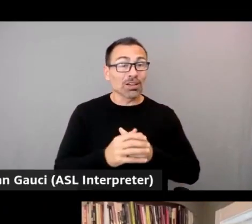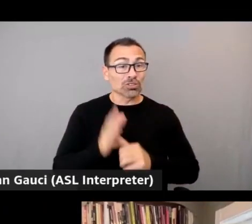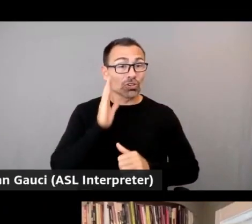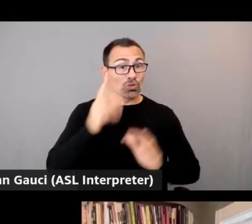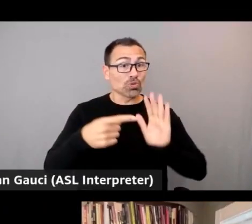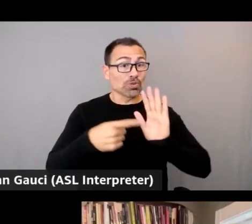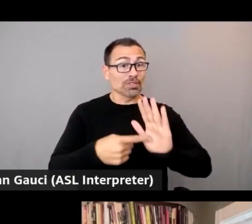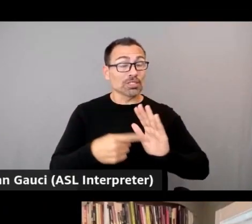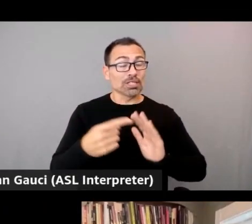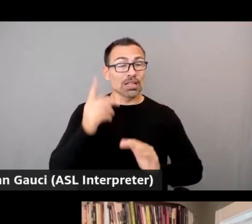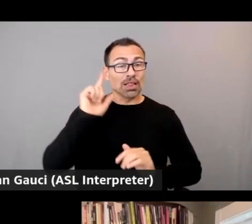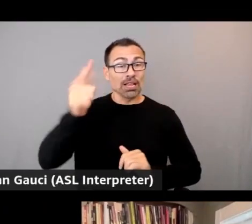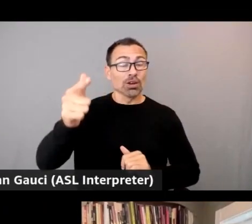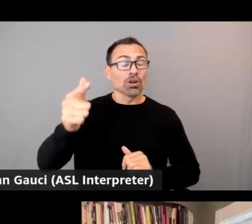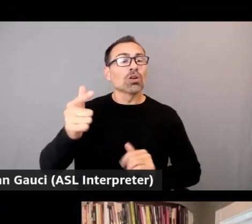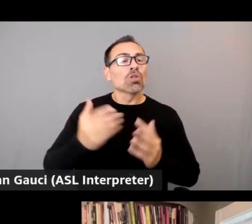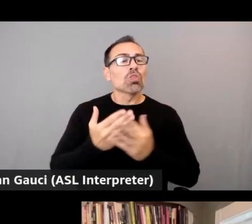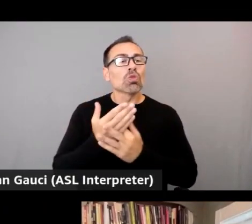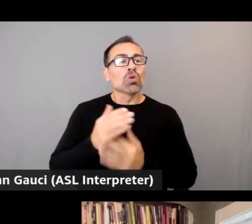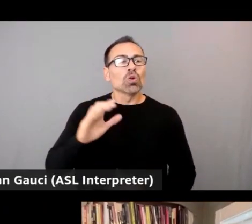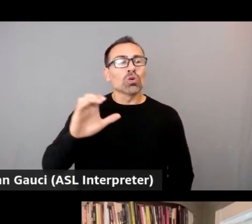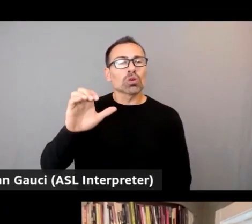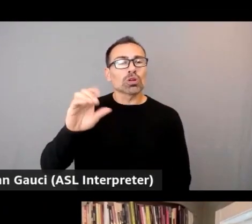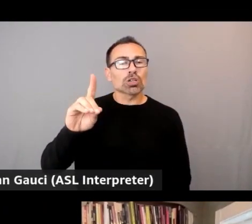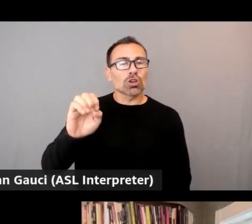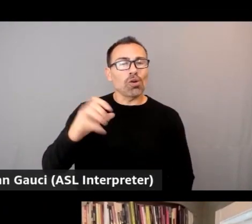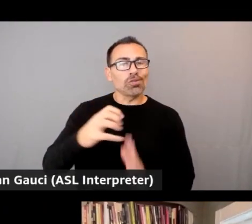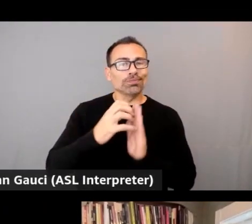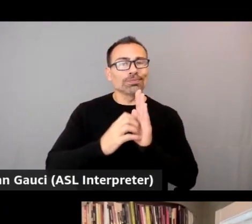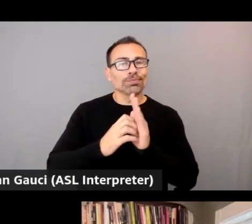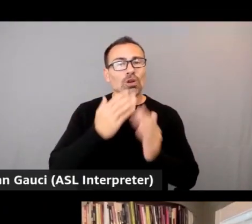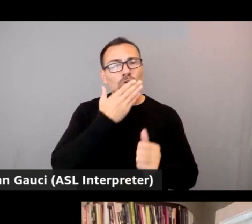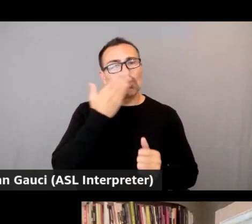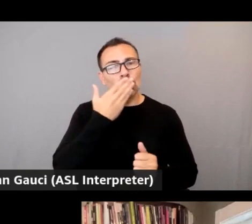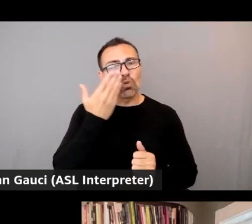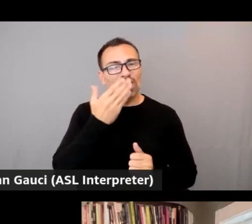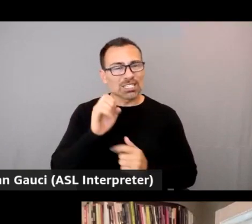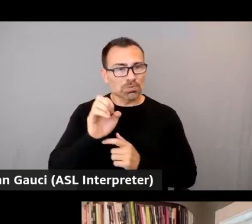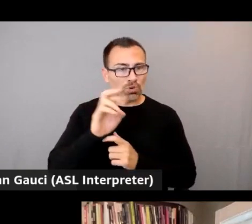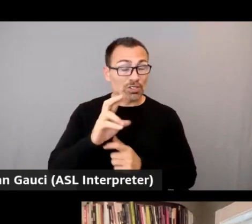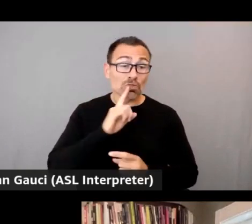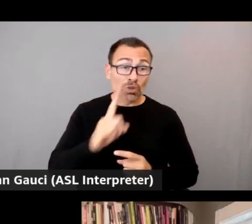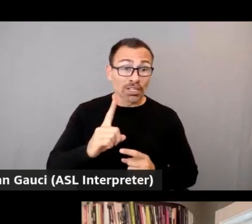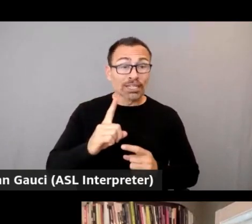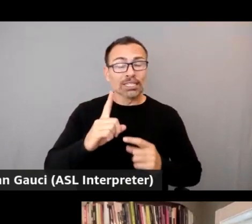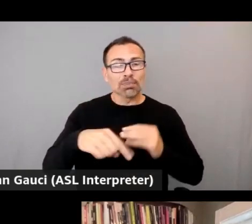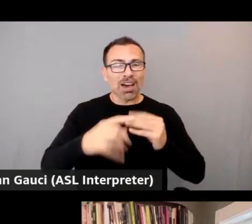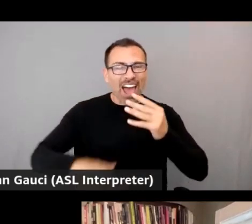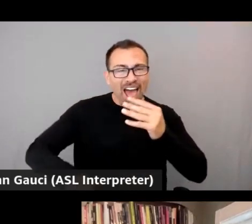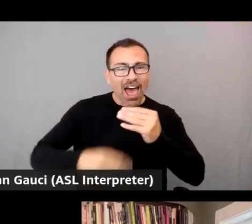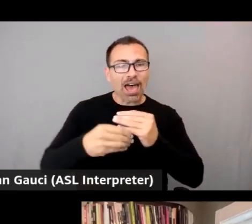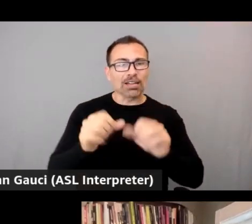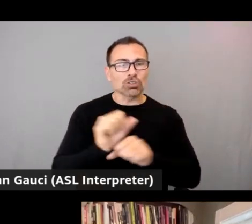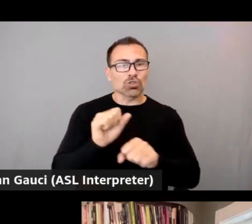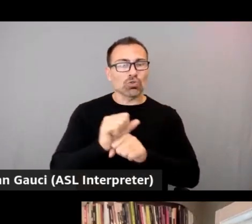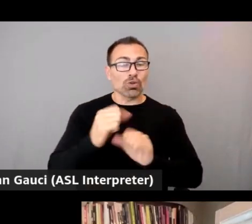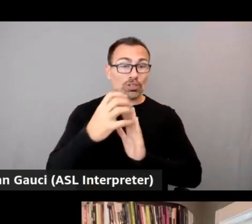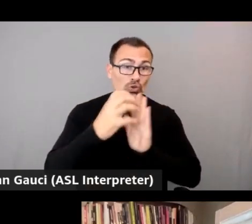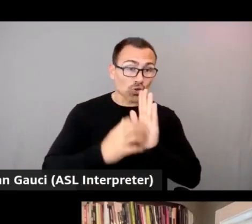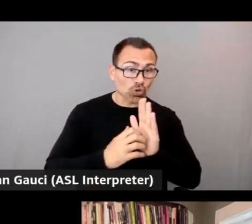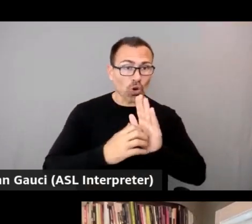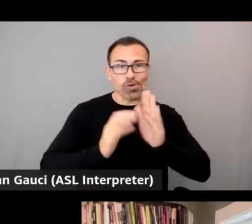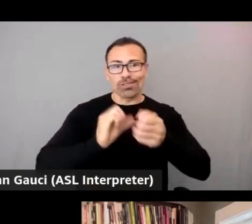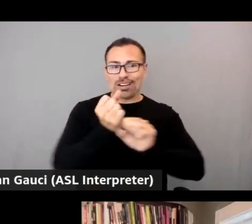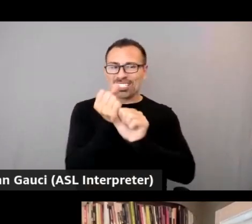Code Whisper. So it's really it's really about augmenting the work. And so code generation is a critical,